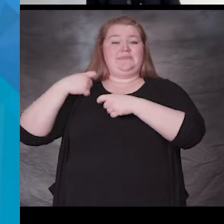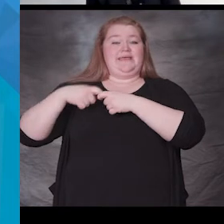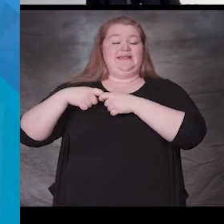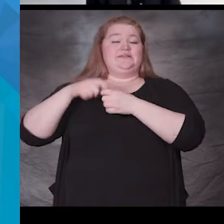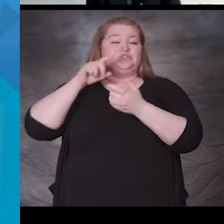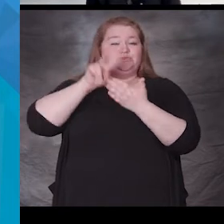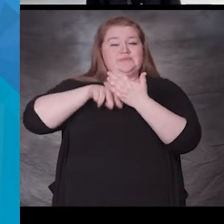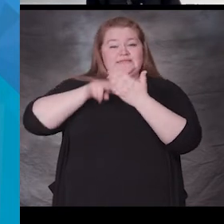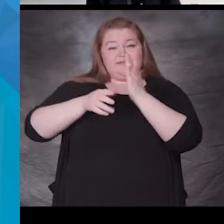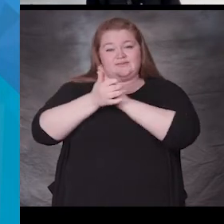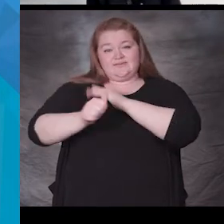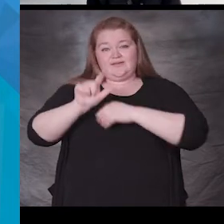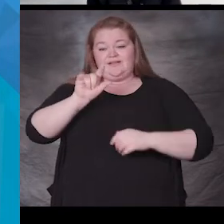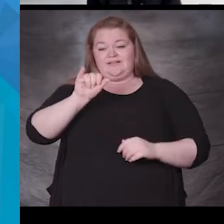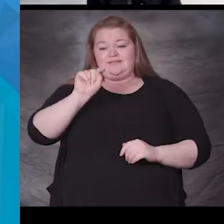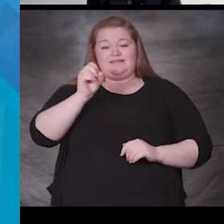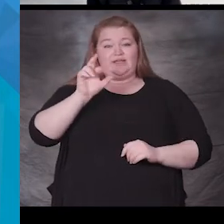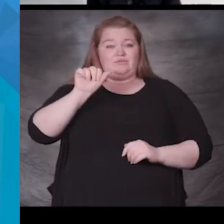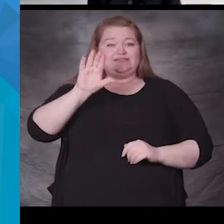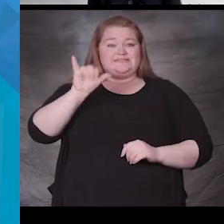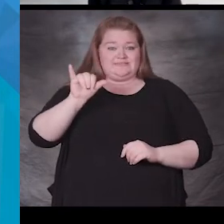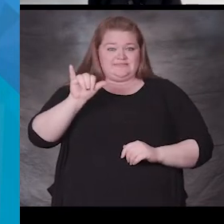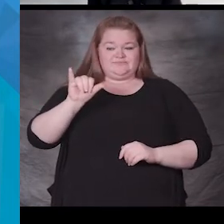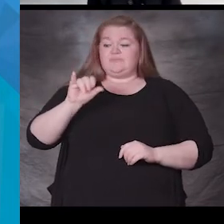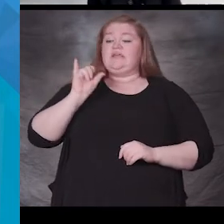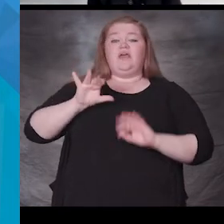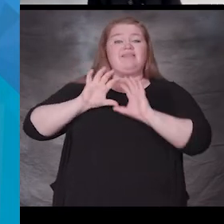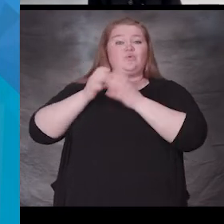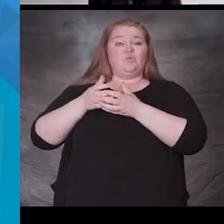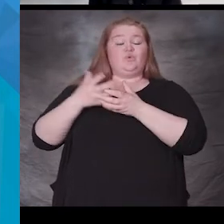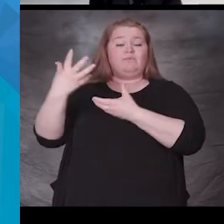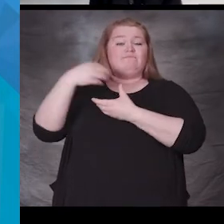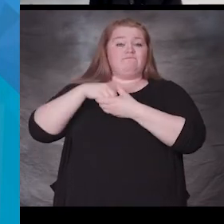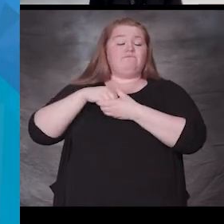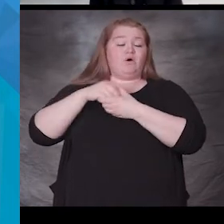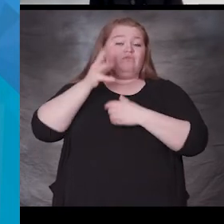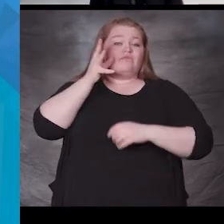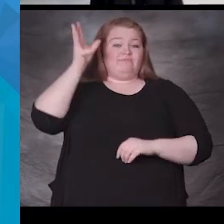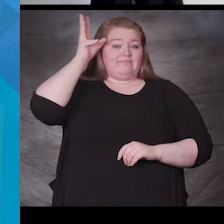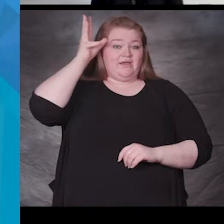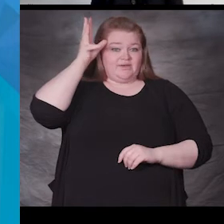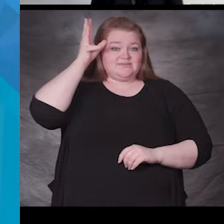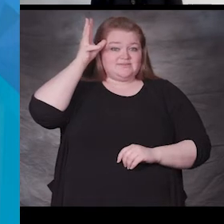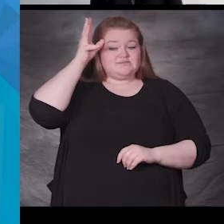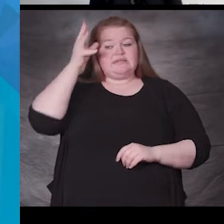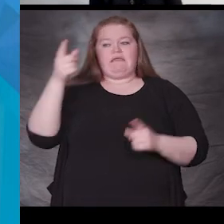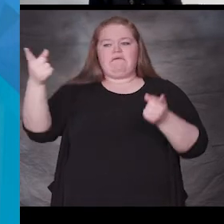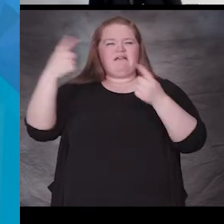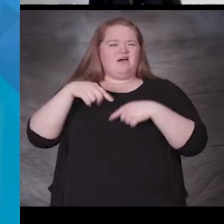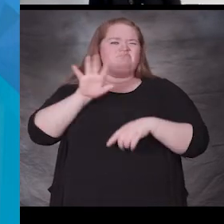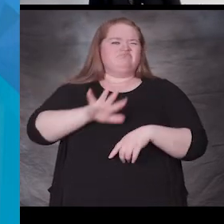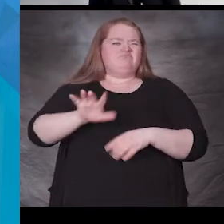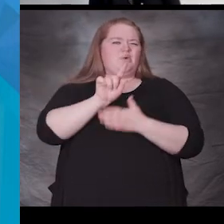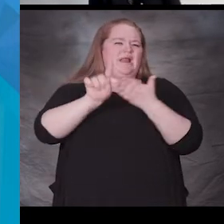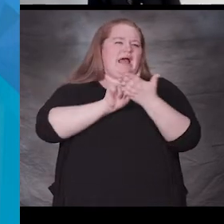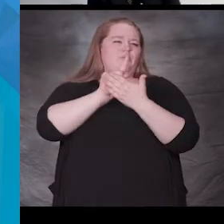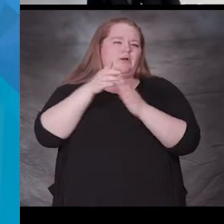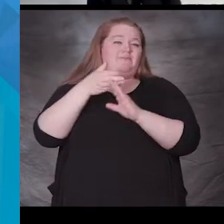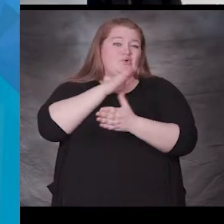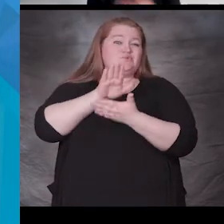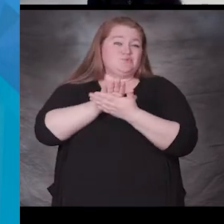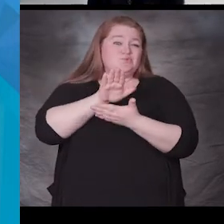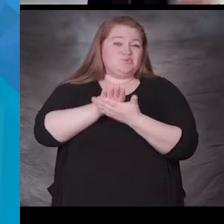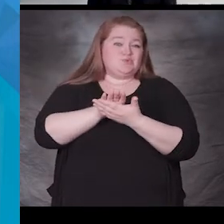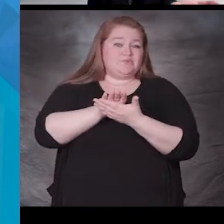that come in the morning right before school for about an hour and we work on Spanish literacy skills because research